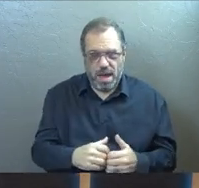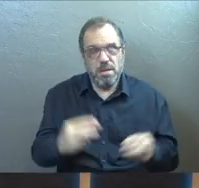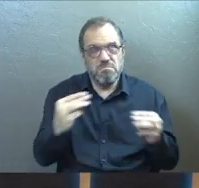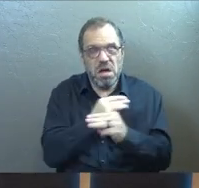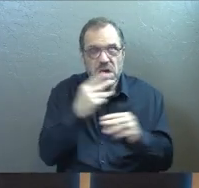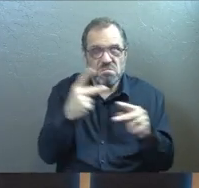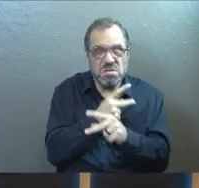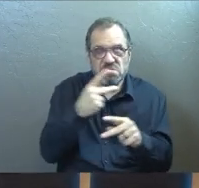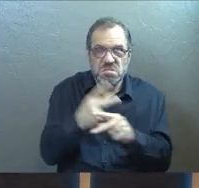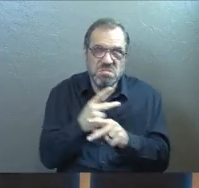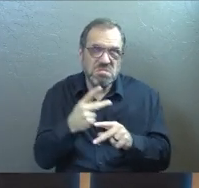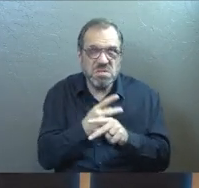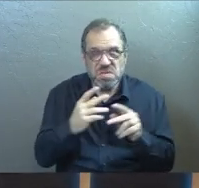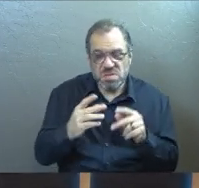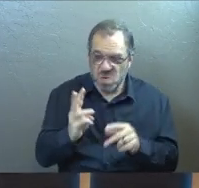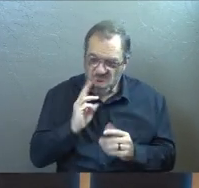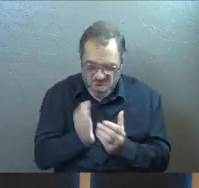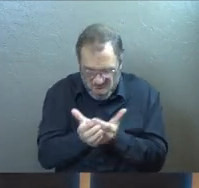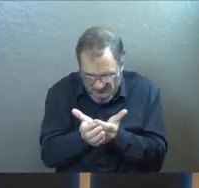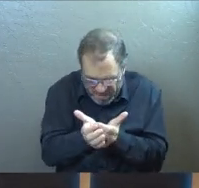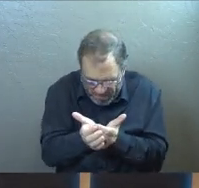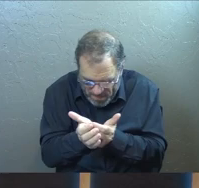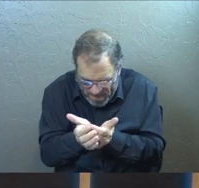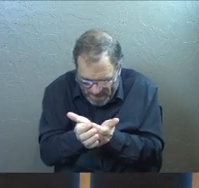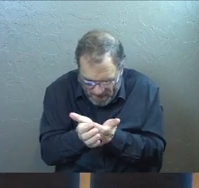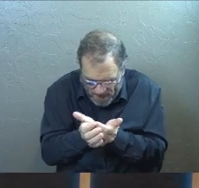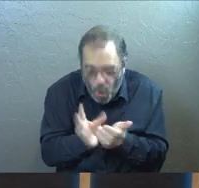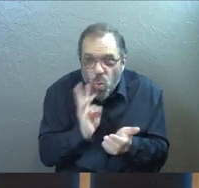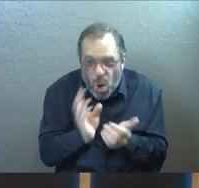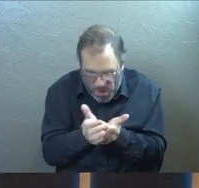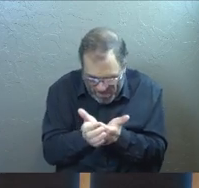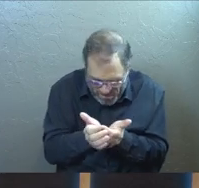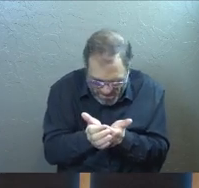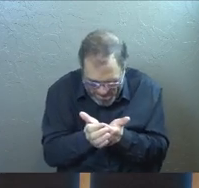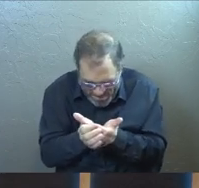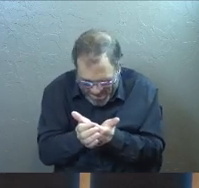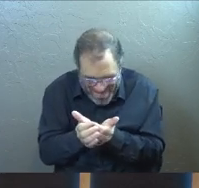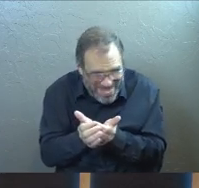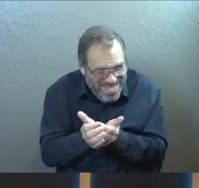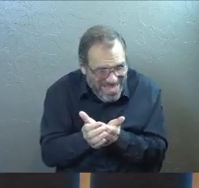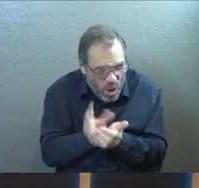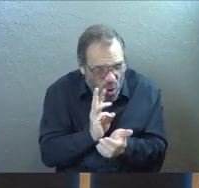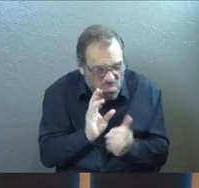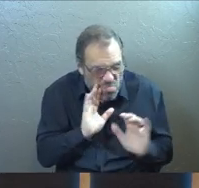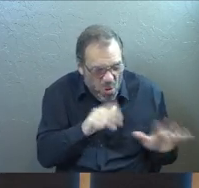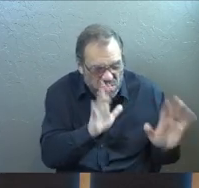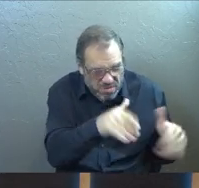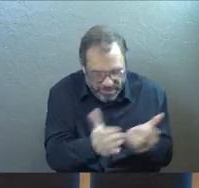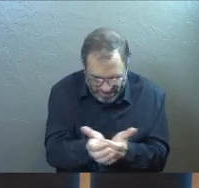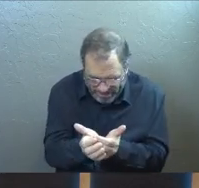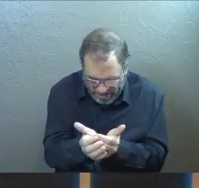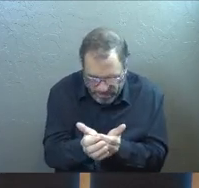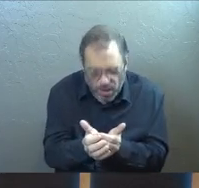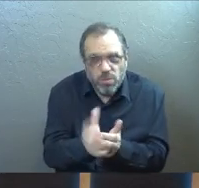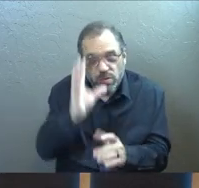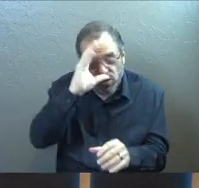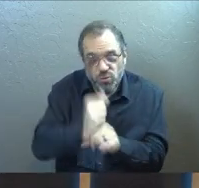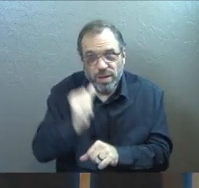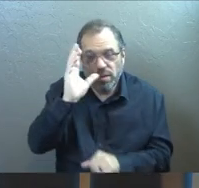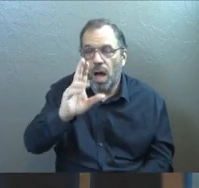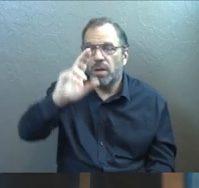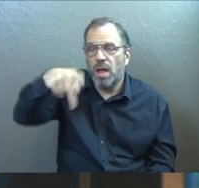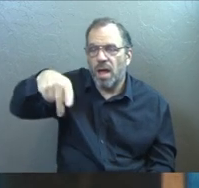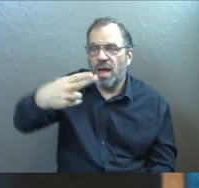math, we can protect this little amount of water in our hand, and we can't. We've got to trust God. Philippians 3.20,